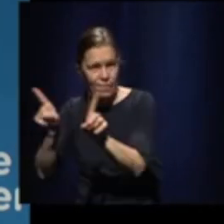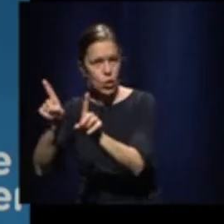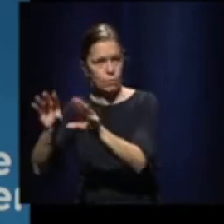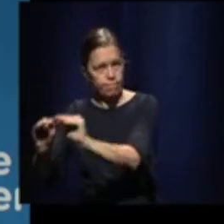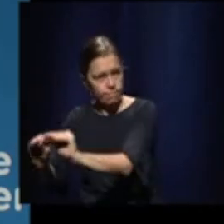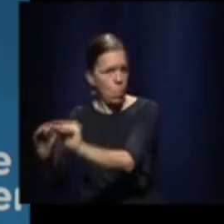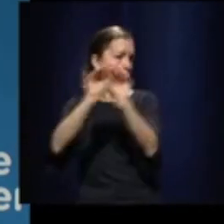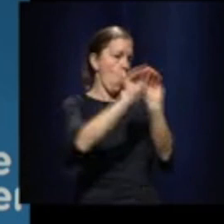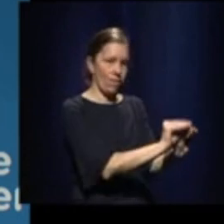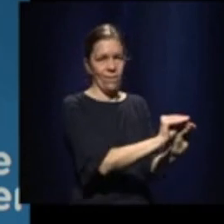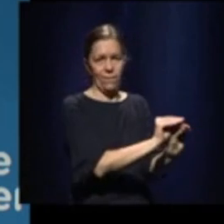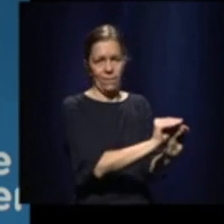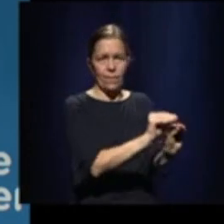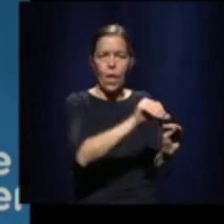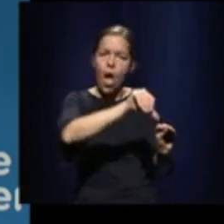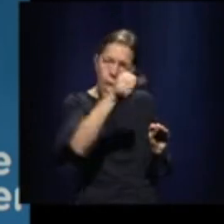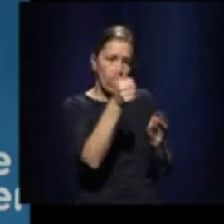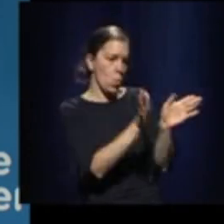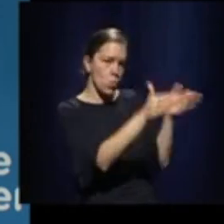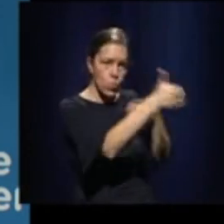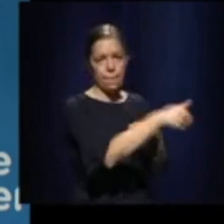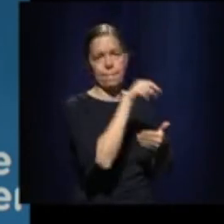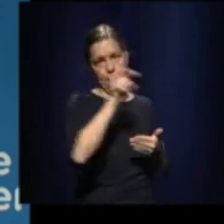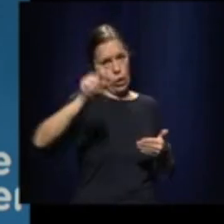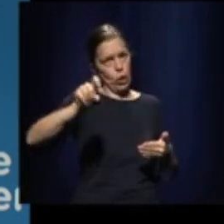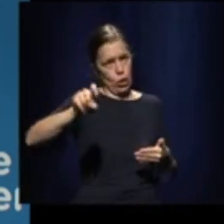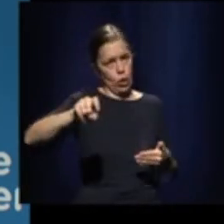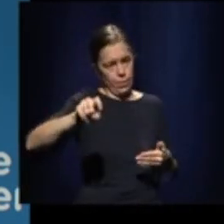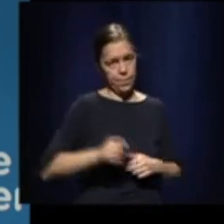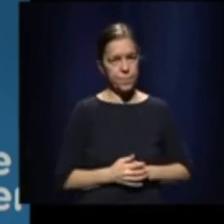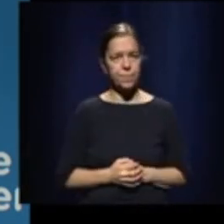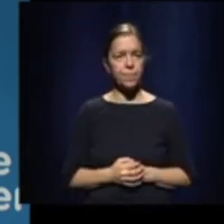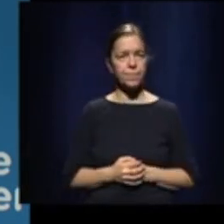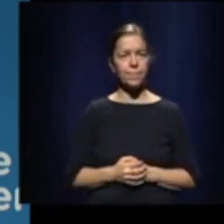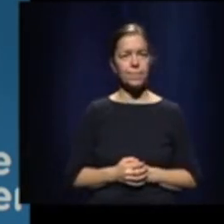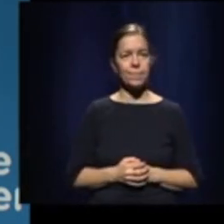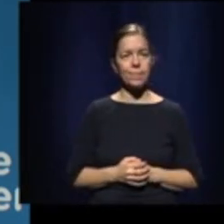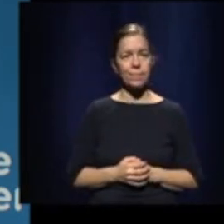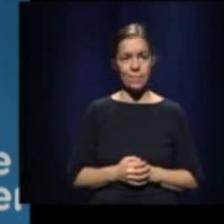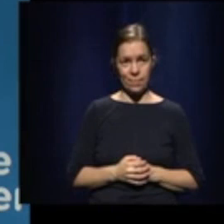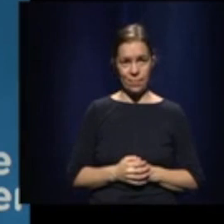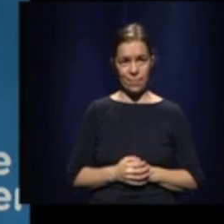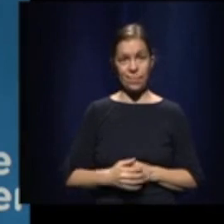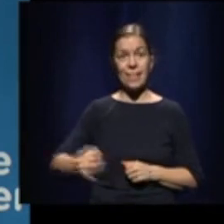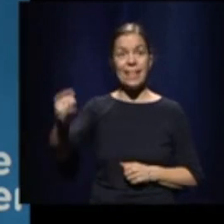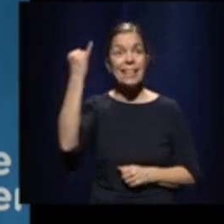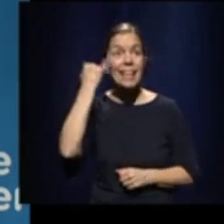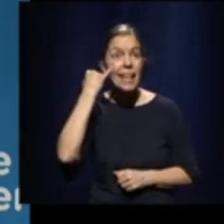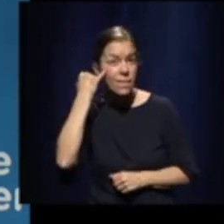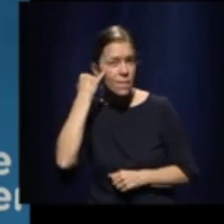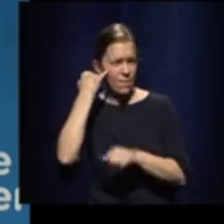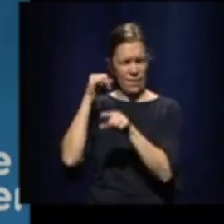vocation, if you could say. And if there's anything that's been noticed, it should be corrected as